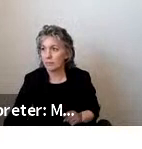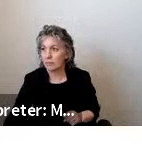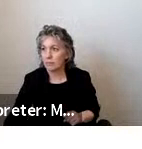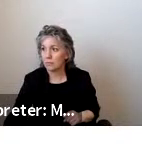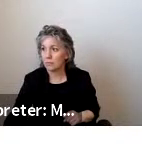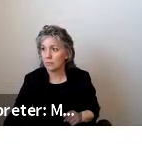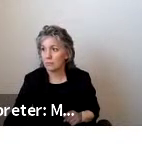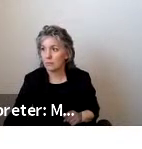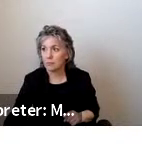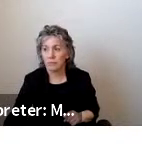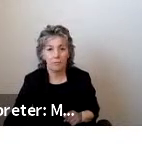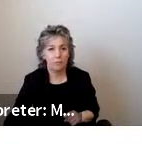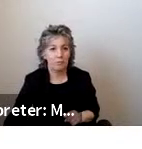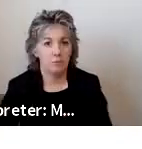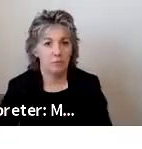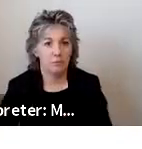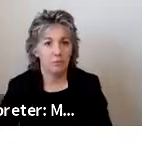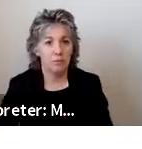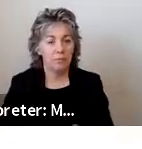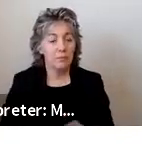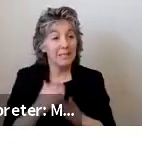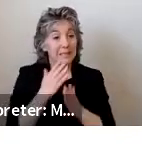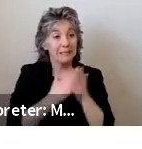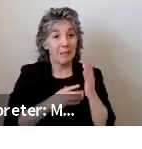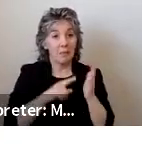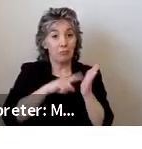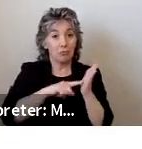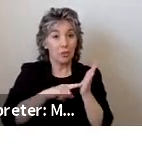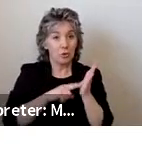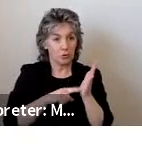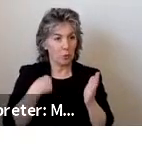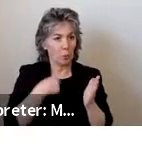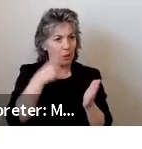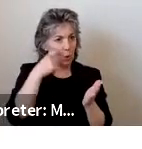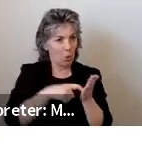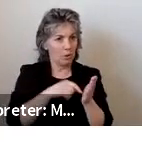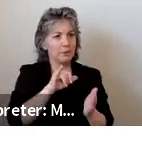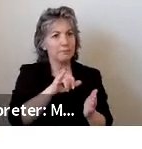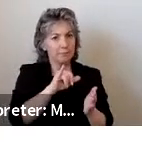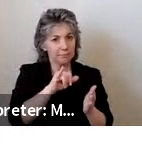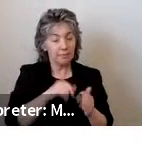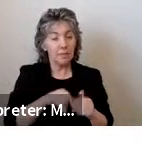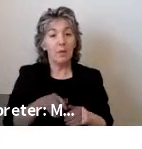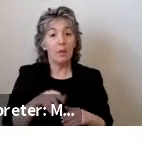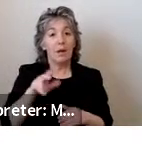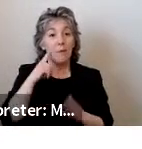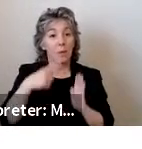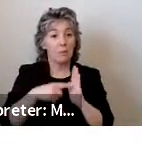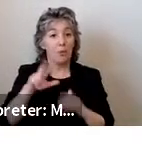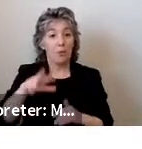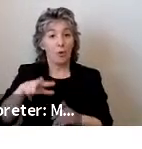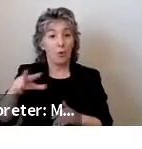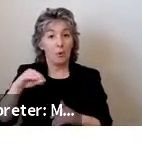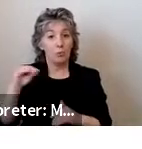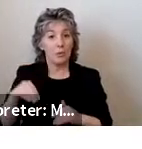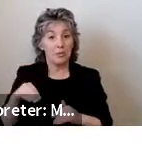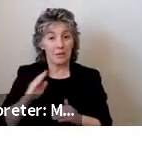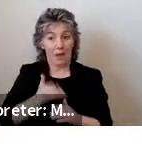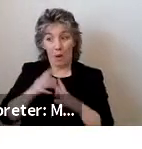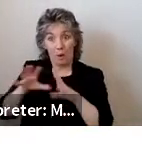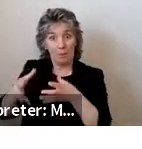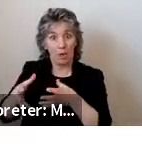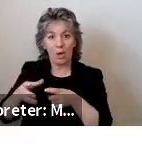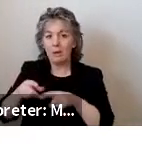Some of the study's other findings were also notable. For example, 33% of our sample could not independently